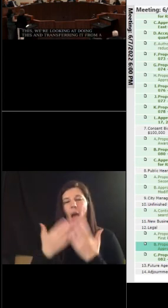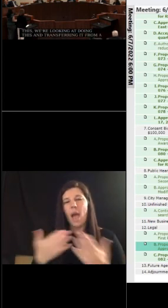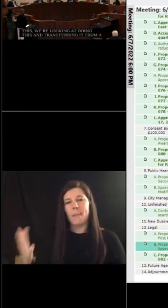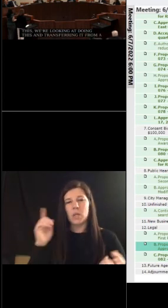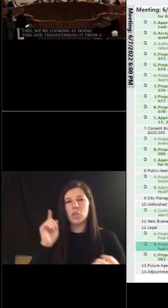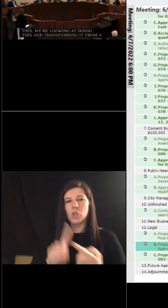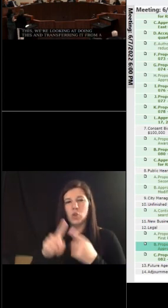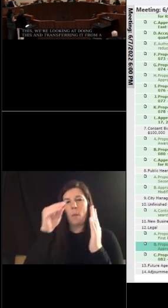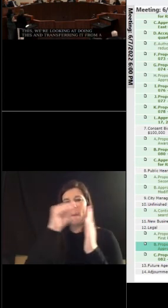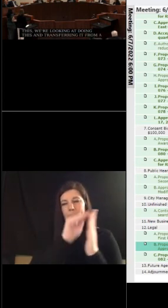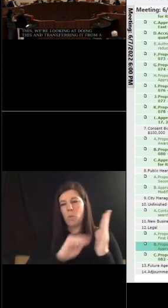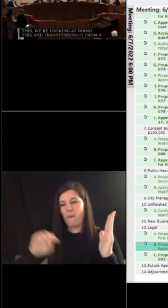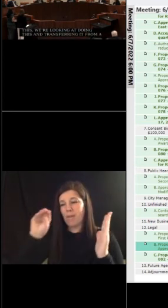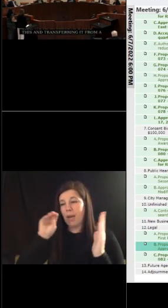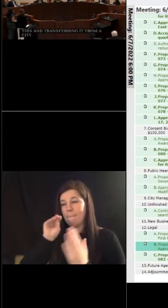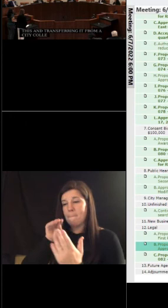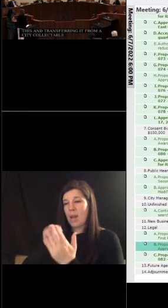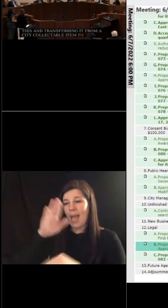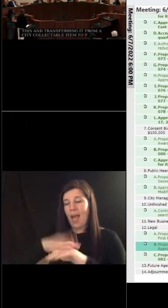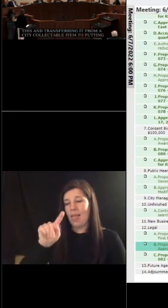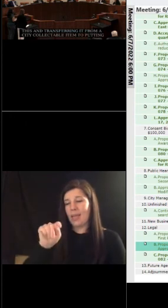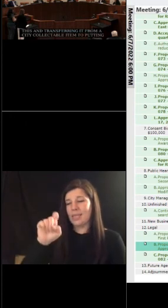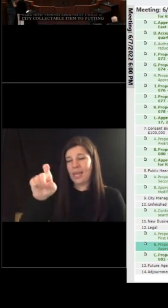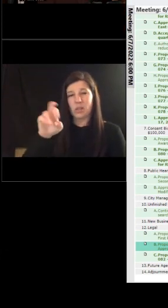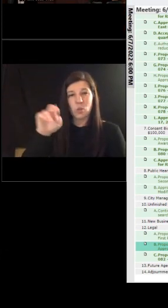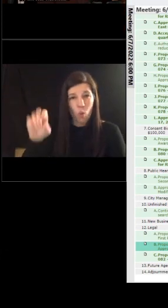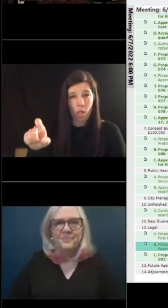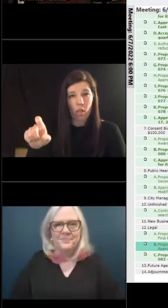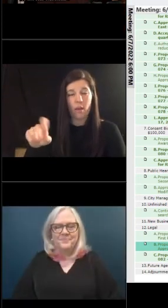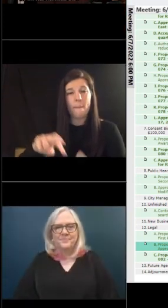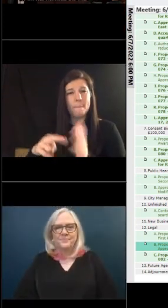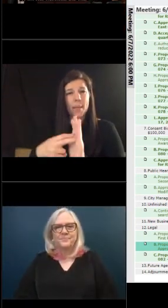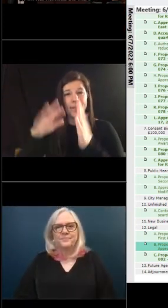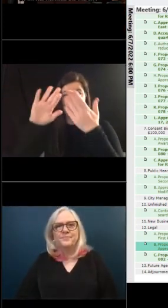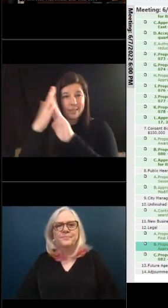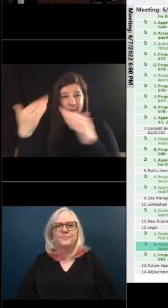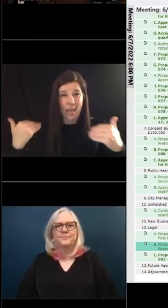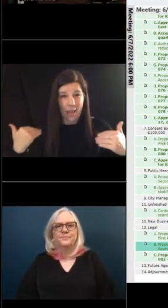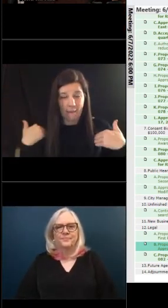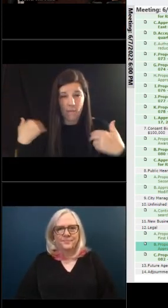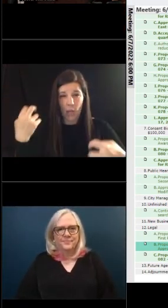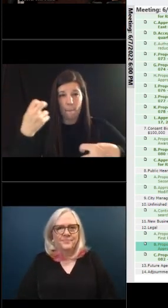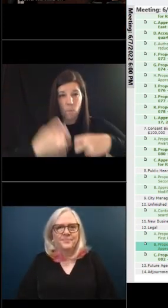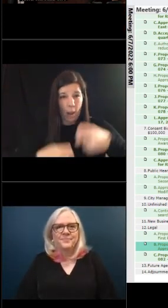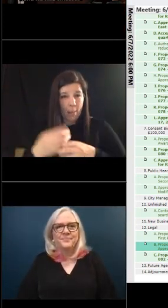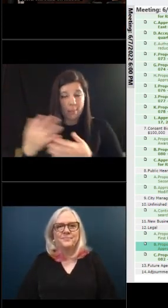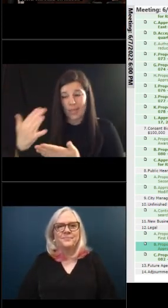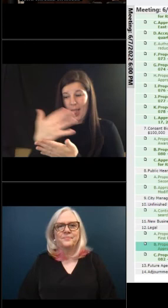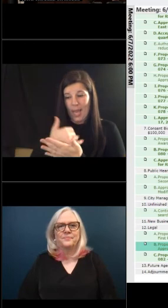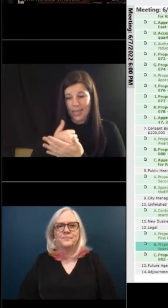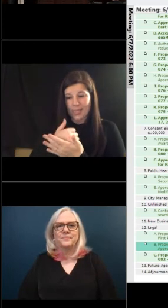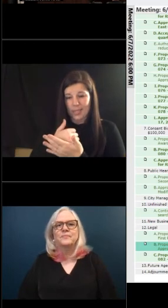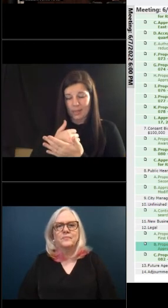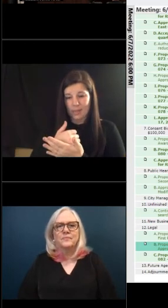putting it on the tax roll did the city have trouble or issues collecting and so now we're